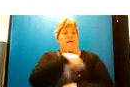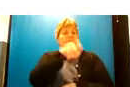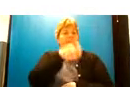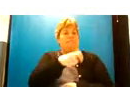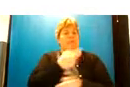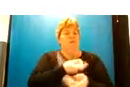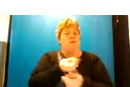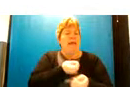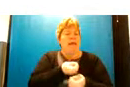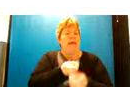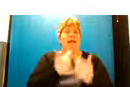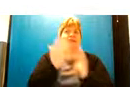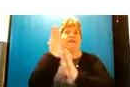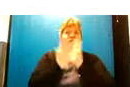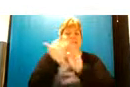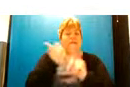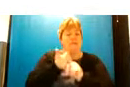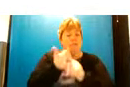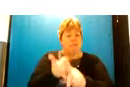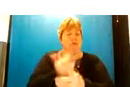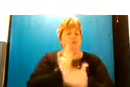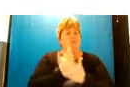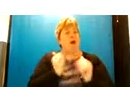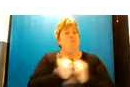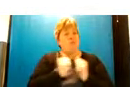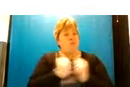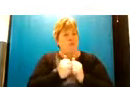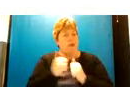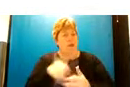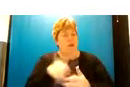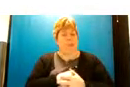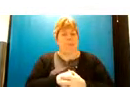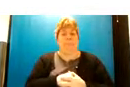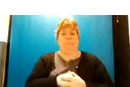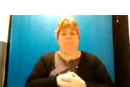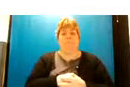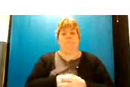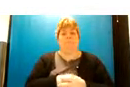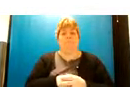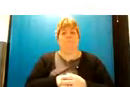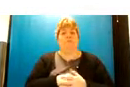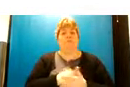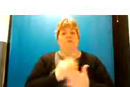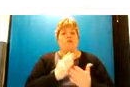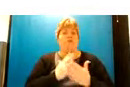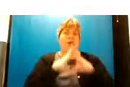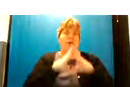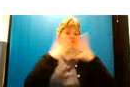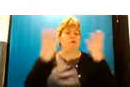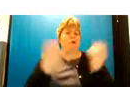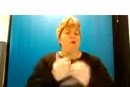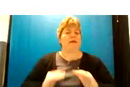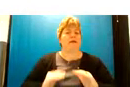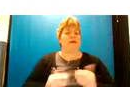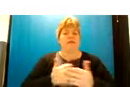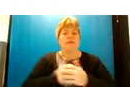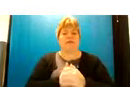face-to-face support might be appropriate for that individual so it's a real all-around service just basically